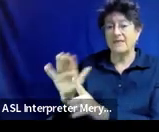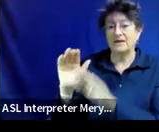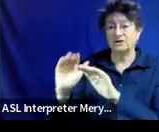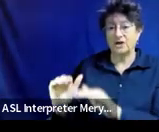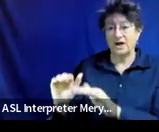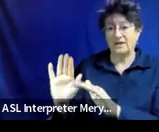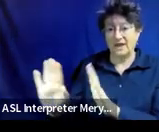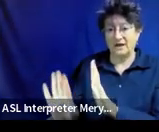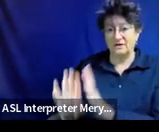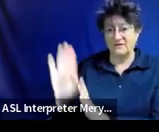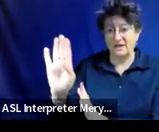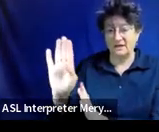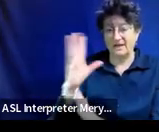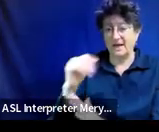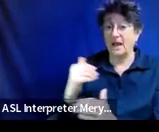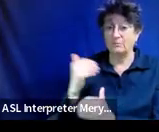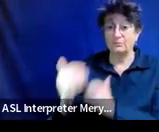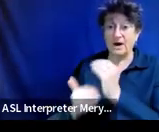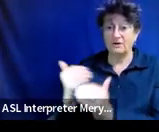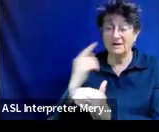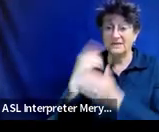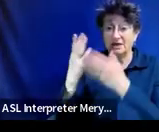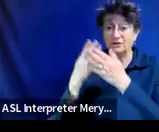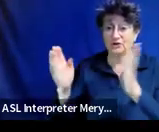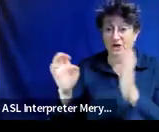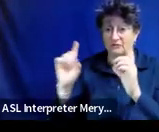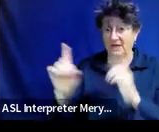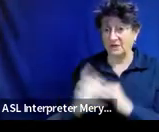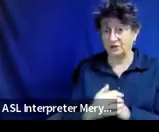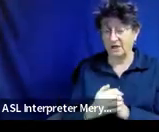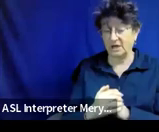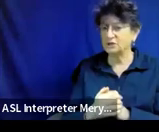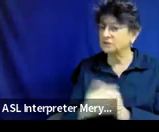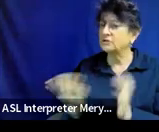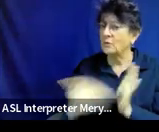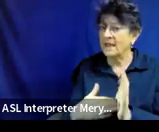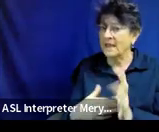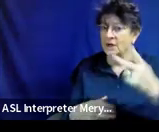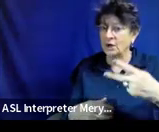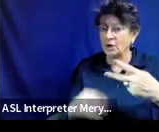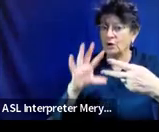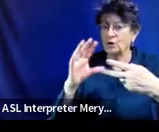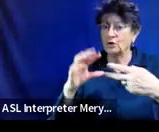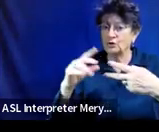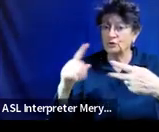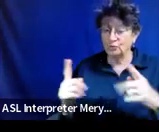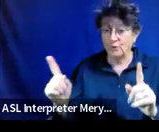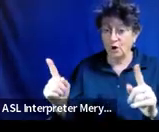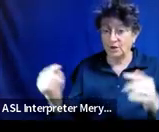and progress in the gen ed curriculum so this is another two-parter so the gap and the house statement